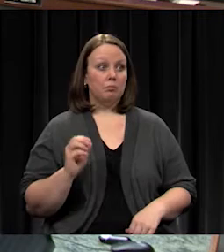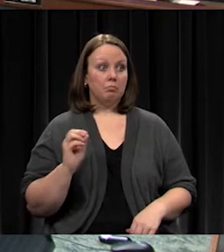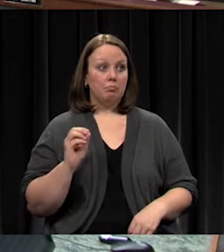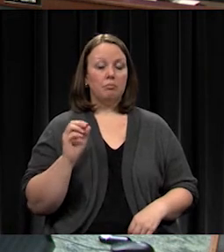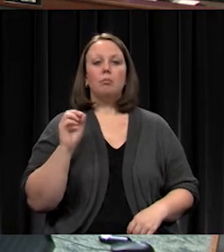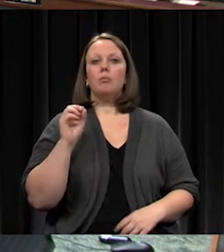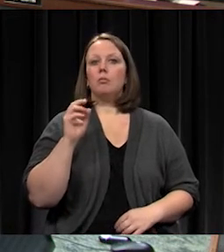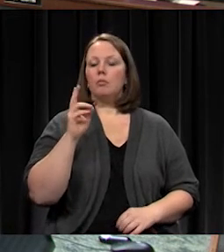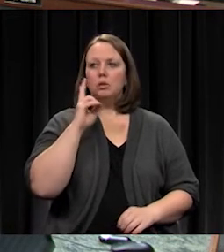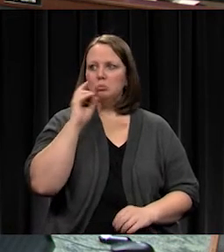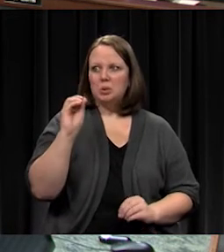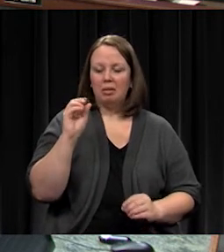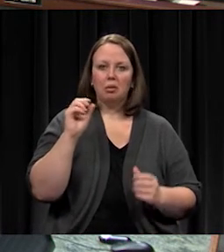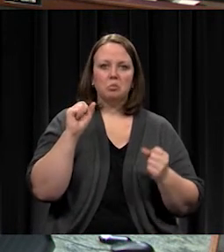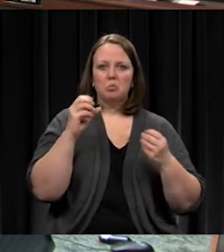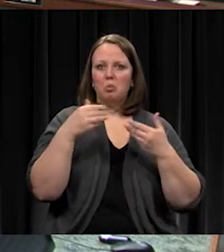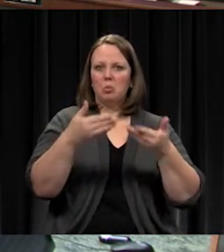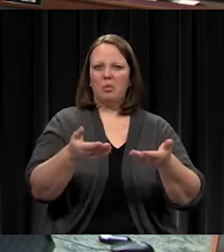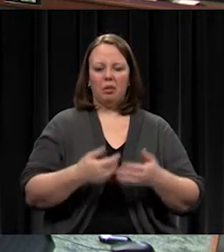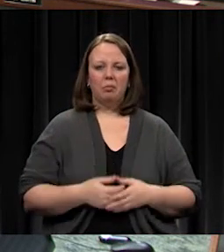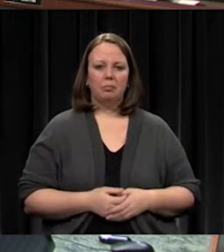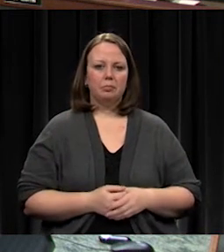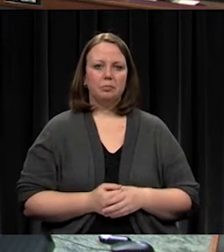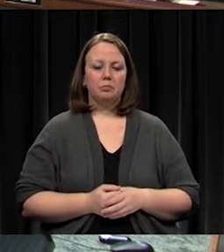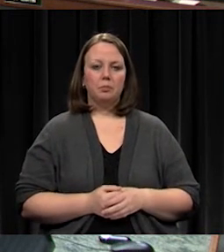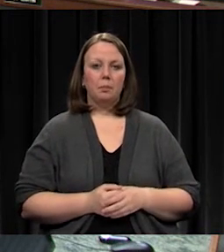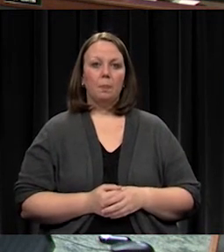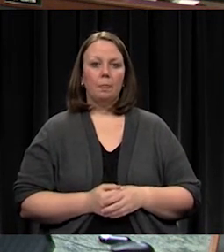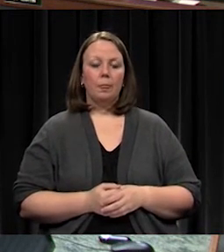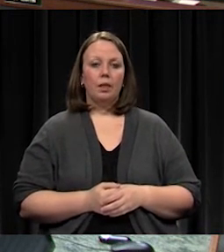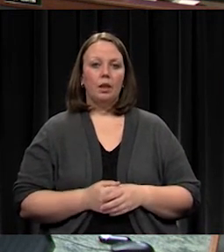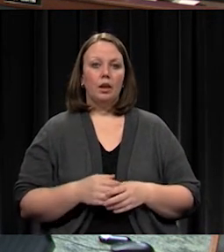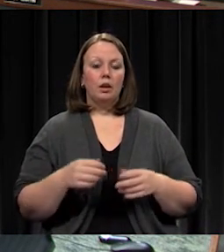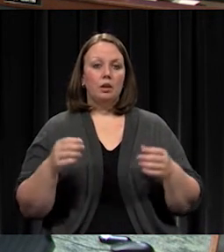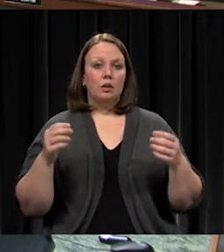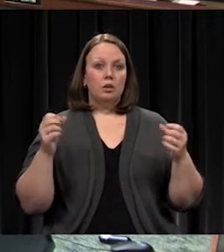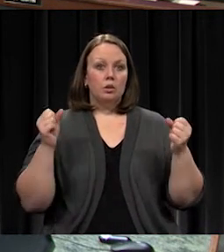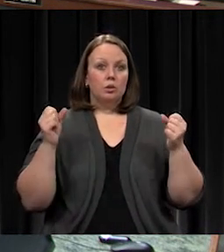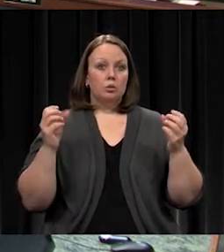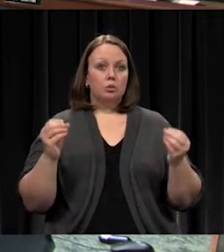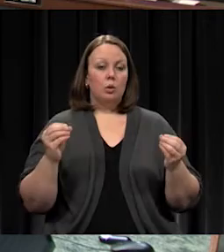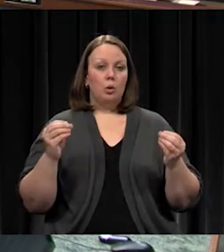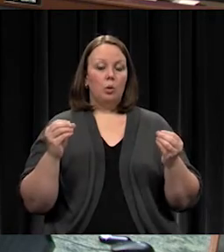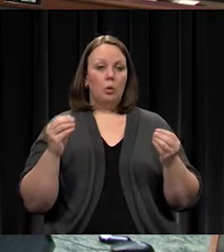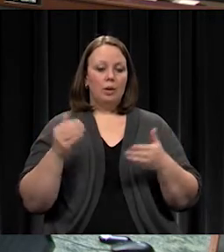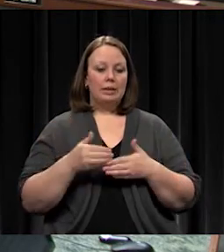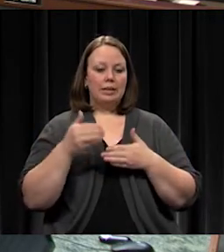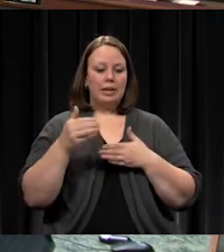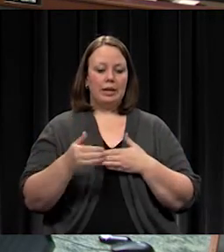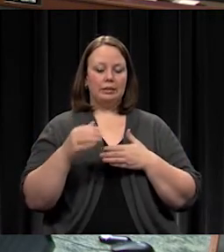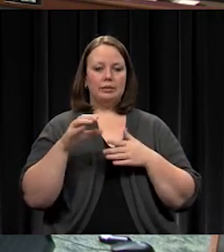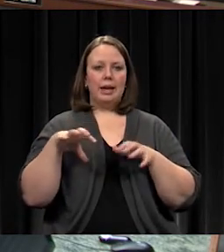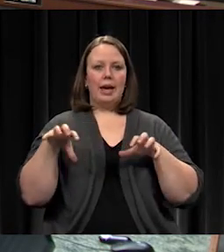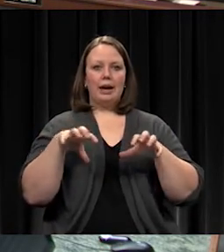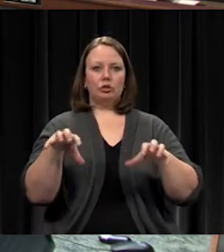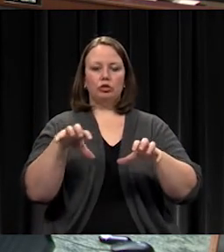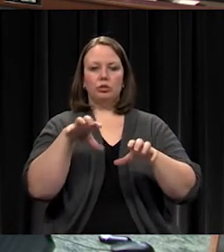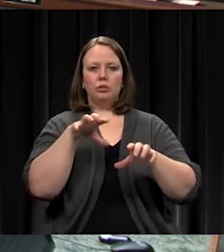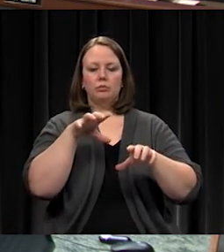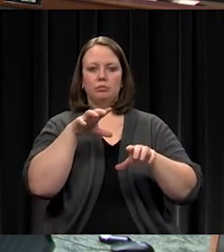Seeing none, then we'll move on. And we will pick up with the action consent items.